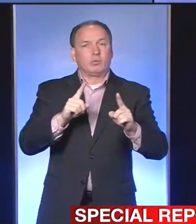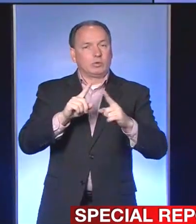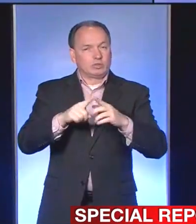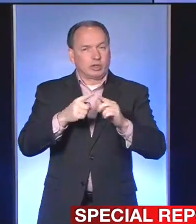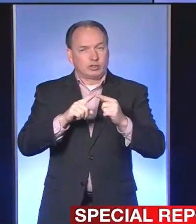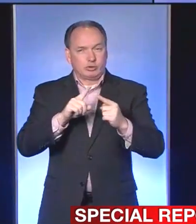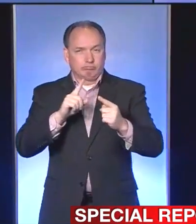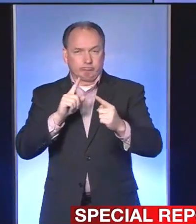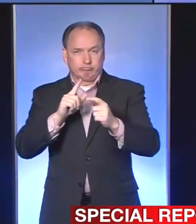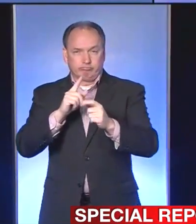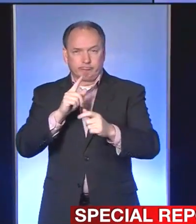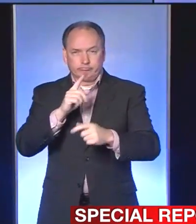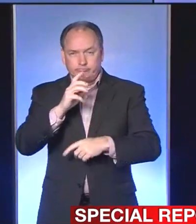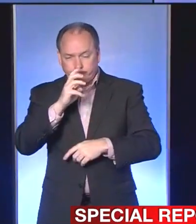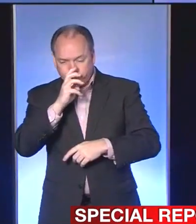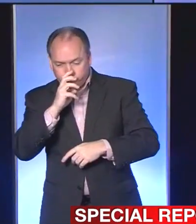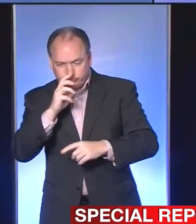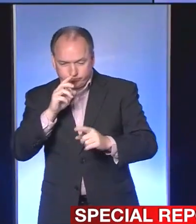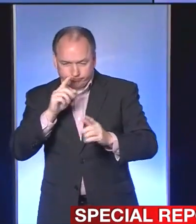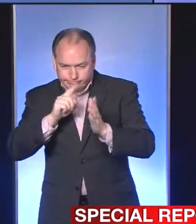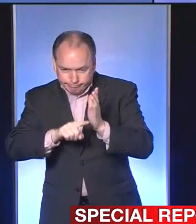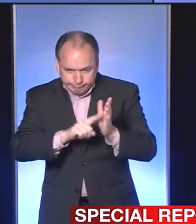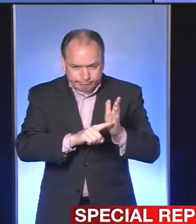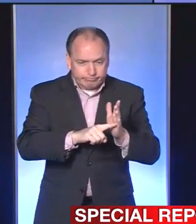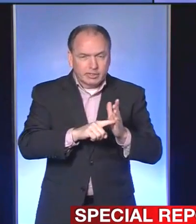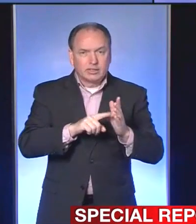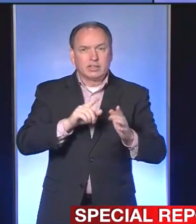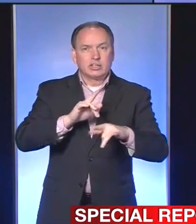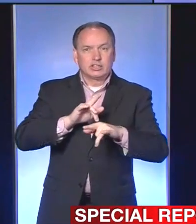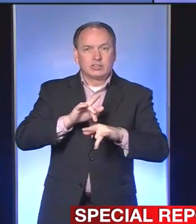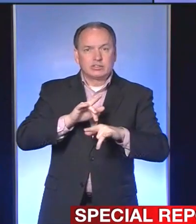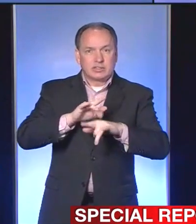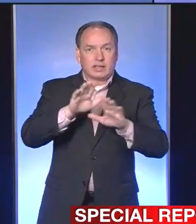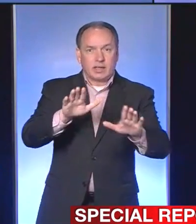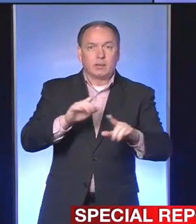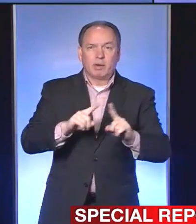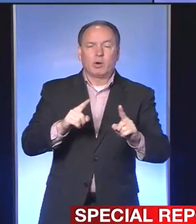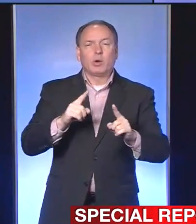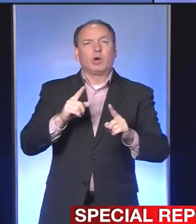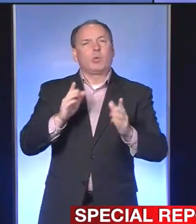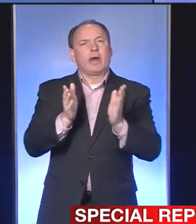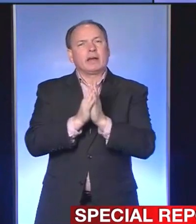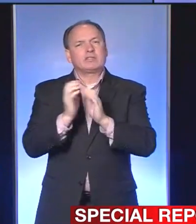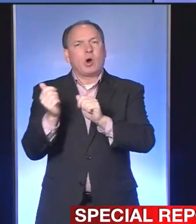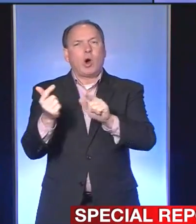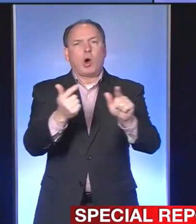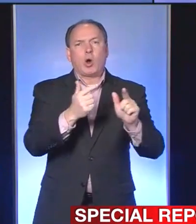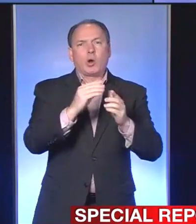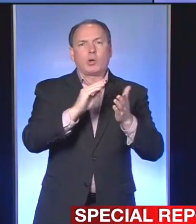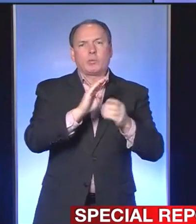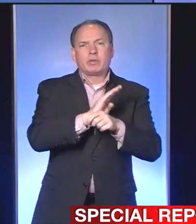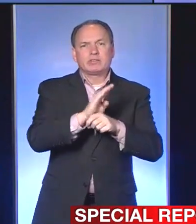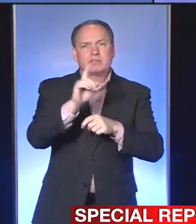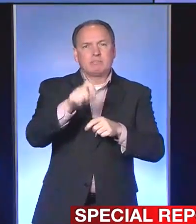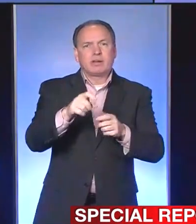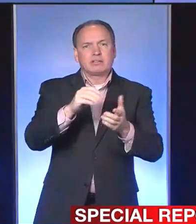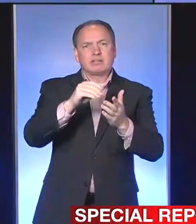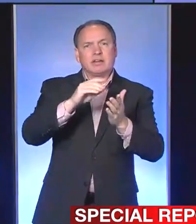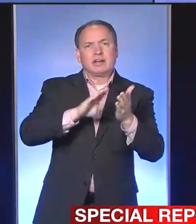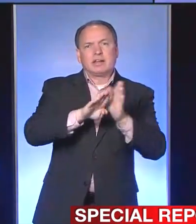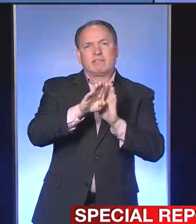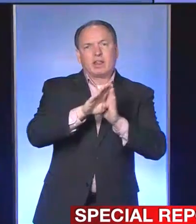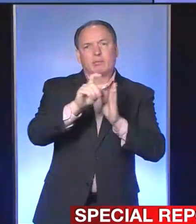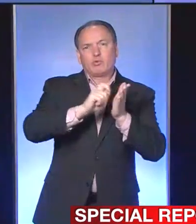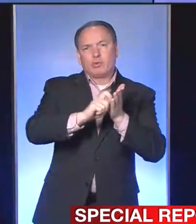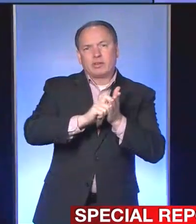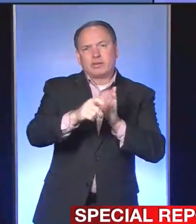we ask all of our businesses to develop a written policy on how you will comply with the order. It's going